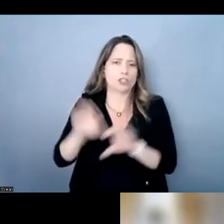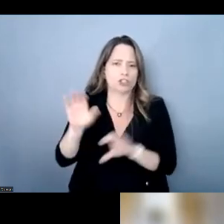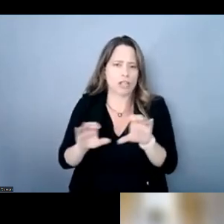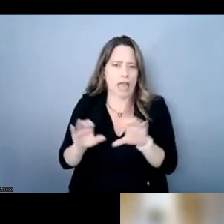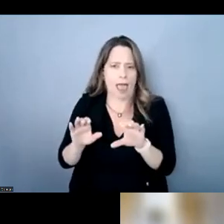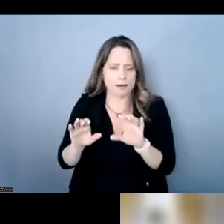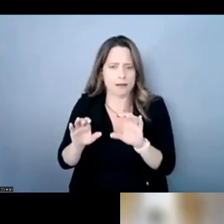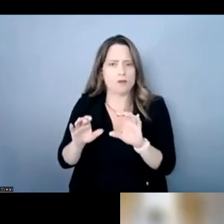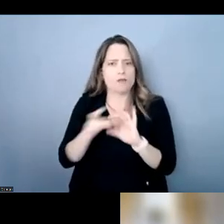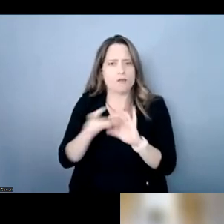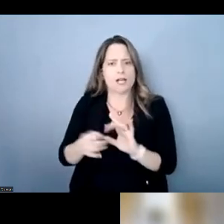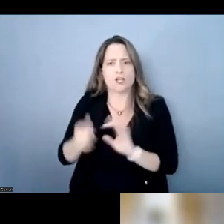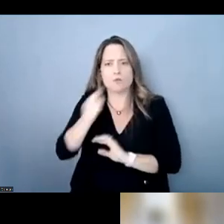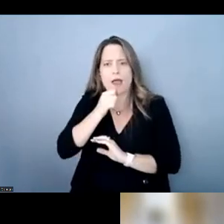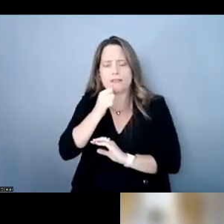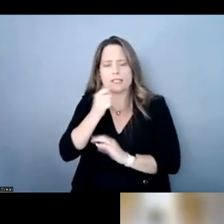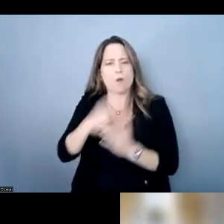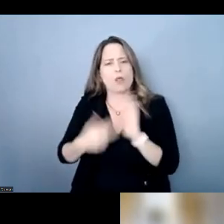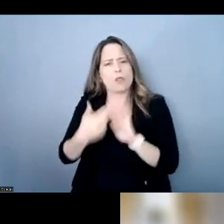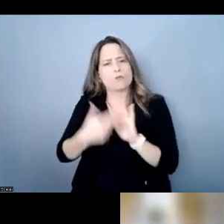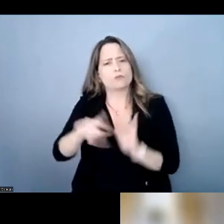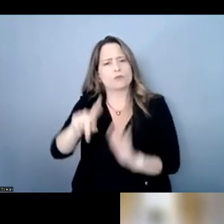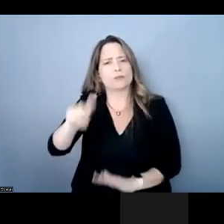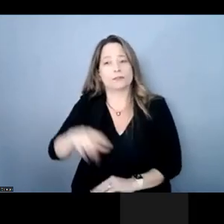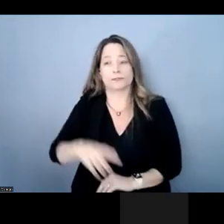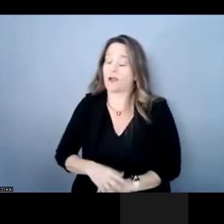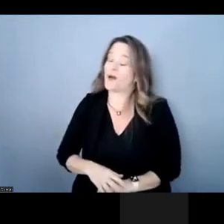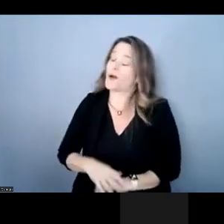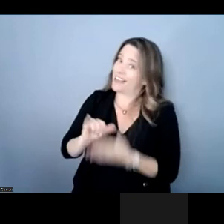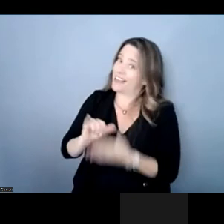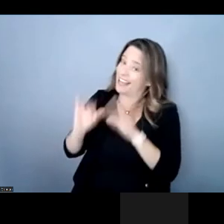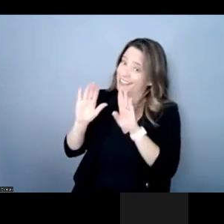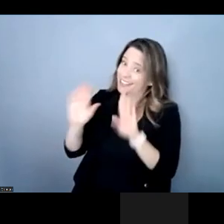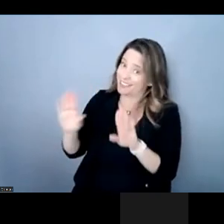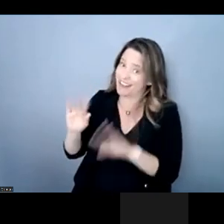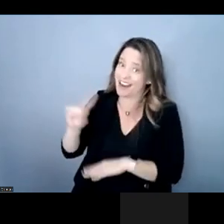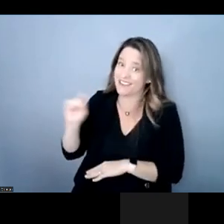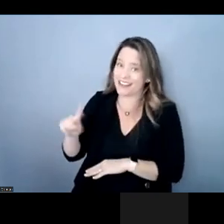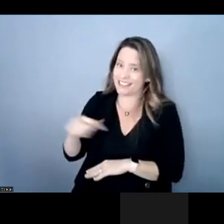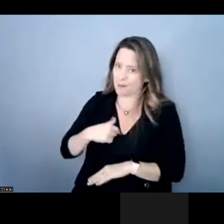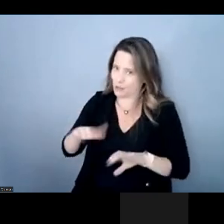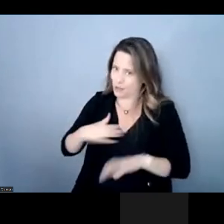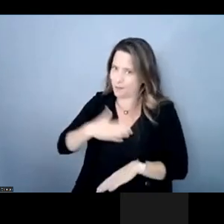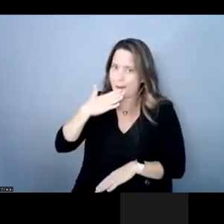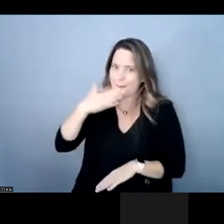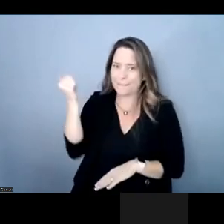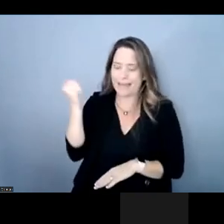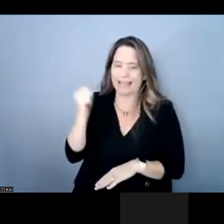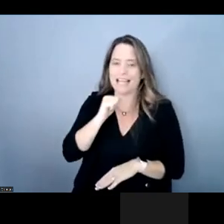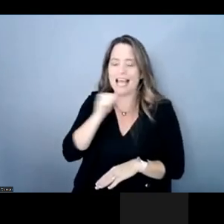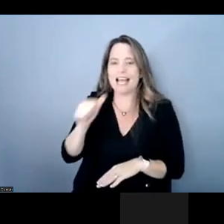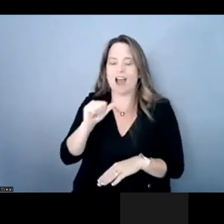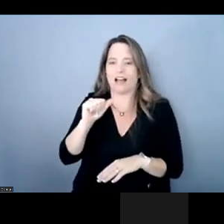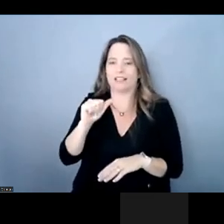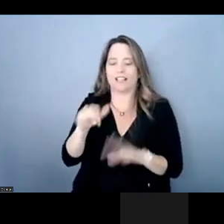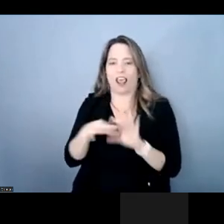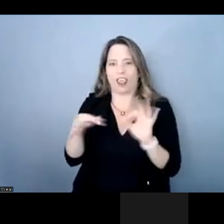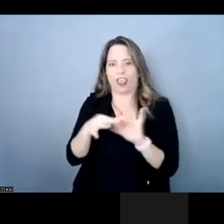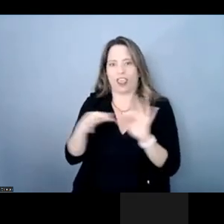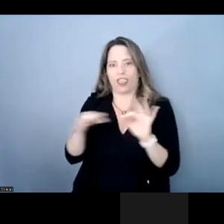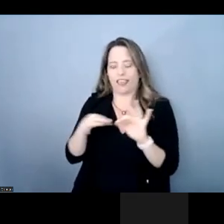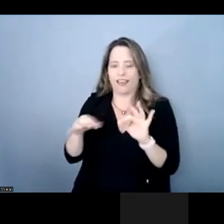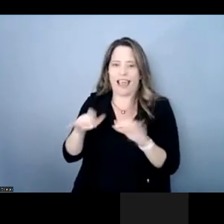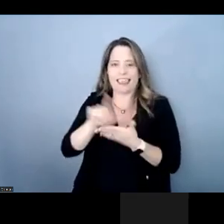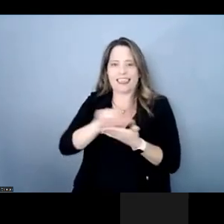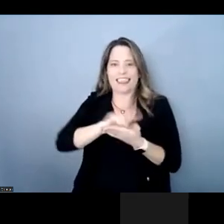to privacy that's a great question tom and i'm going to do my best to not nerd out legally right now because i've done